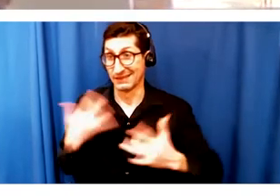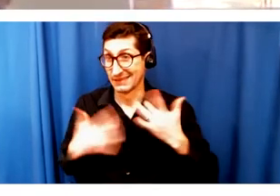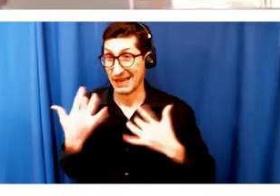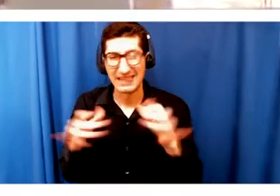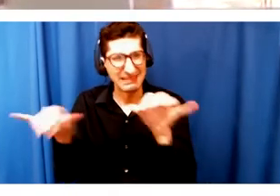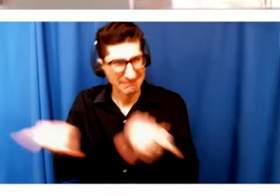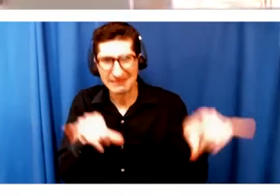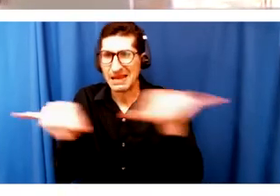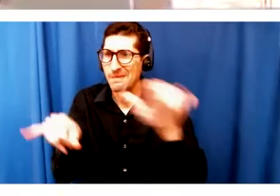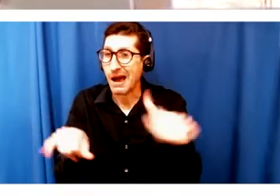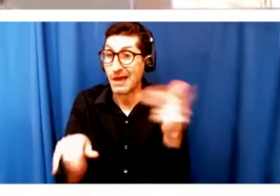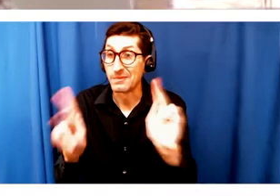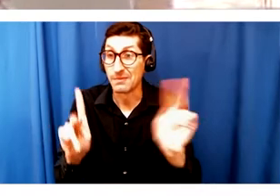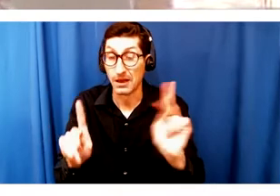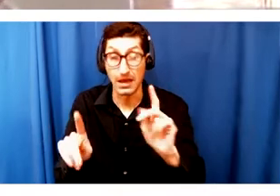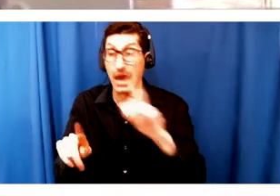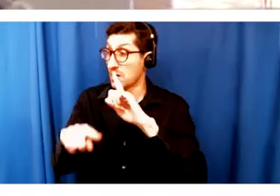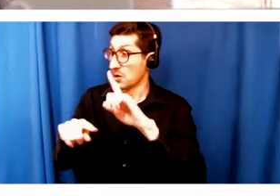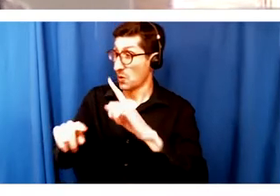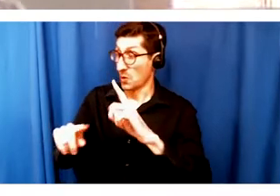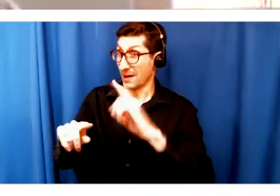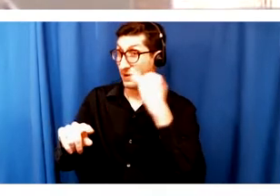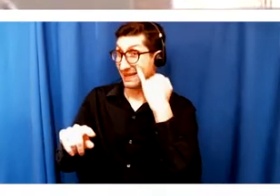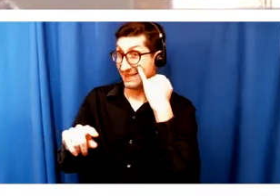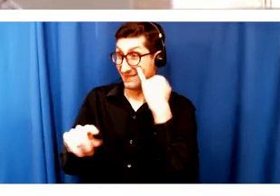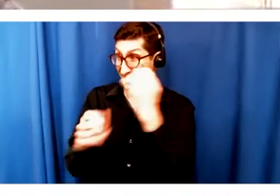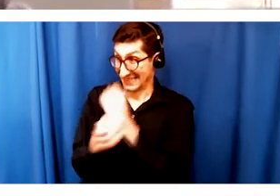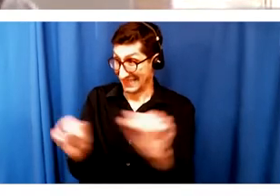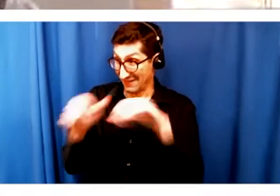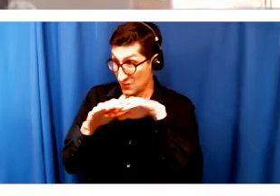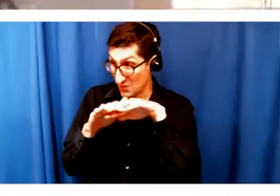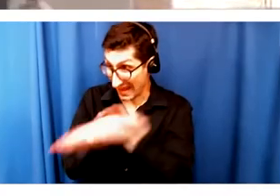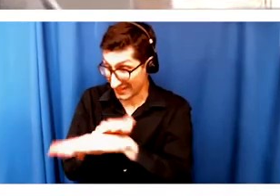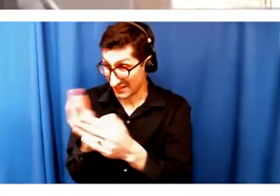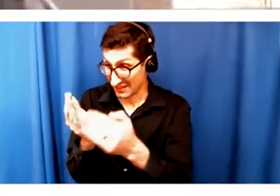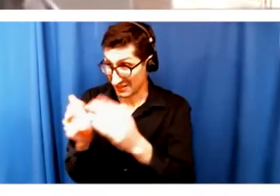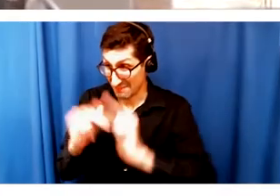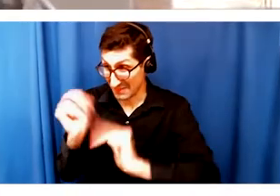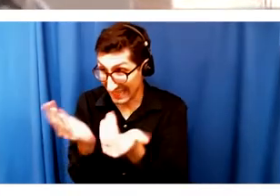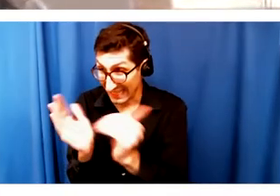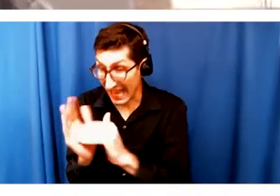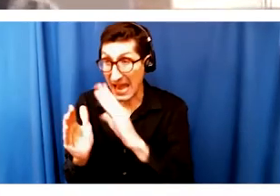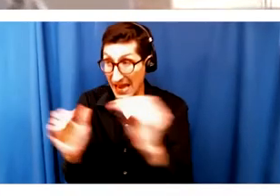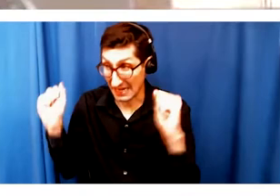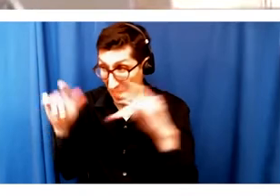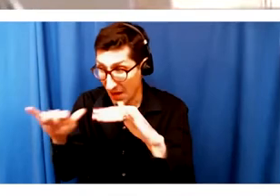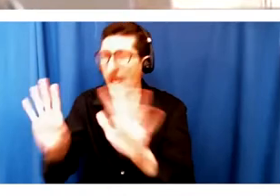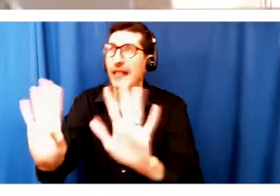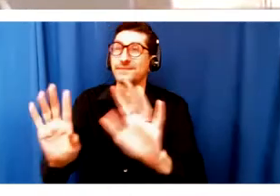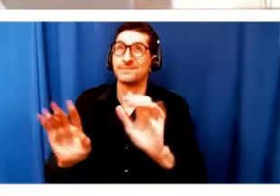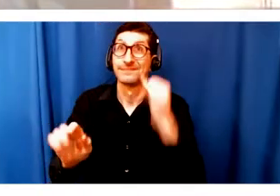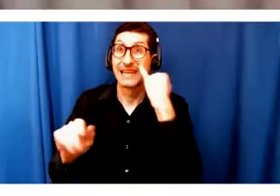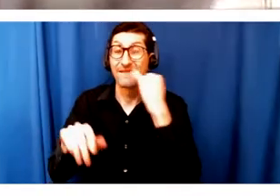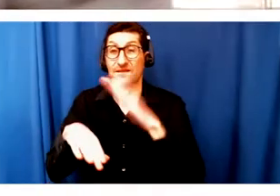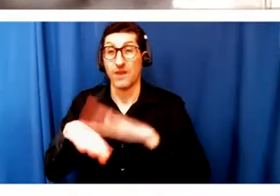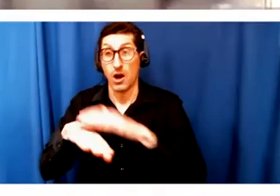minute we can get back on stage safely and gather in public? I should also say, whether it's on stage or in someone's